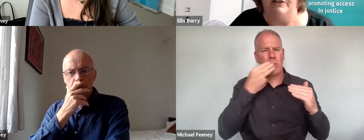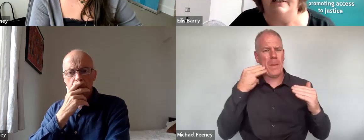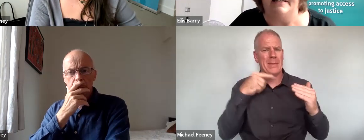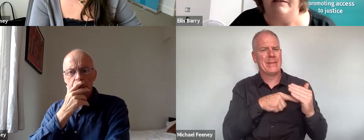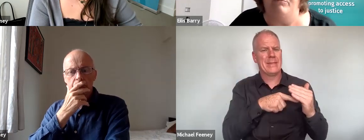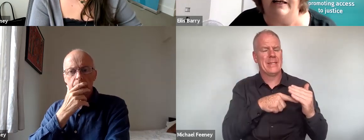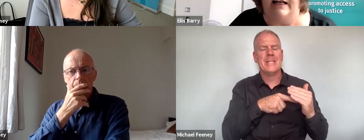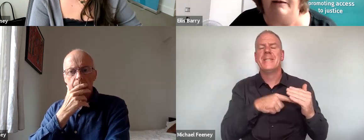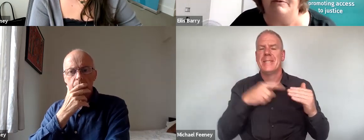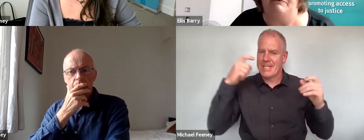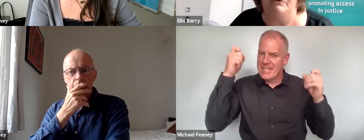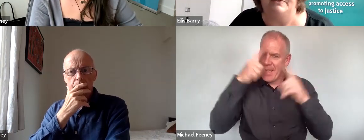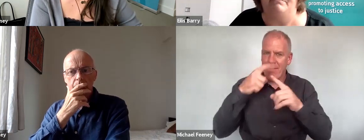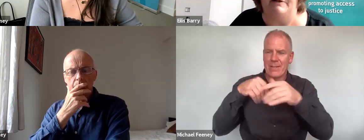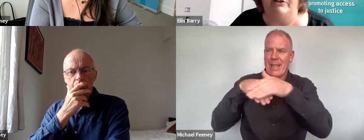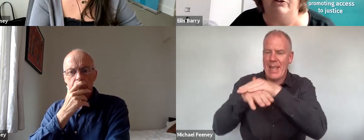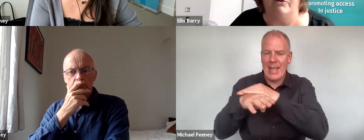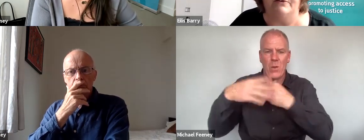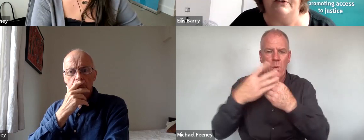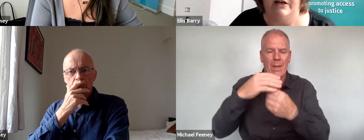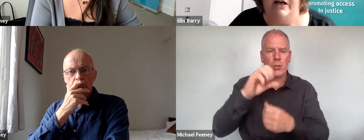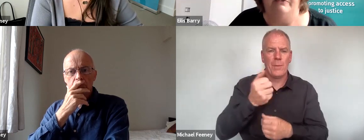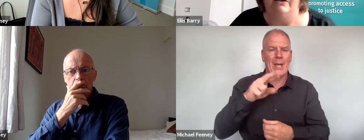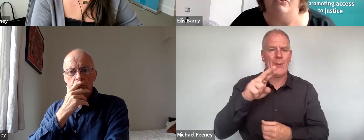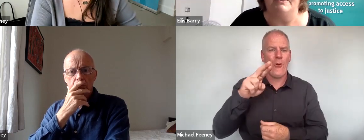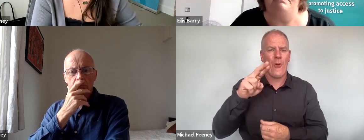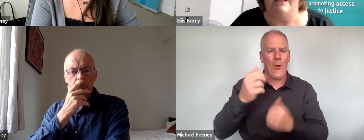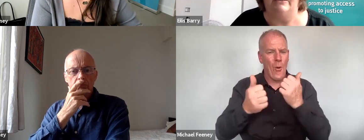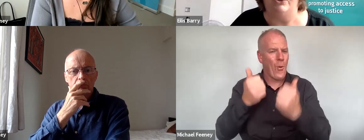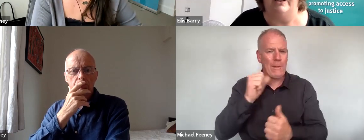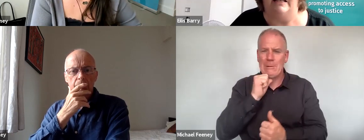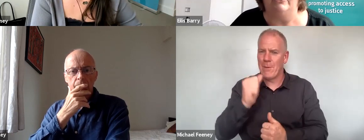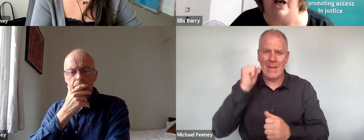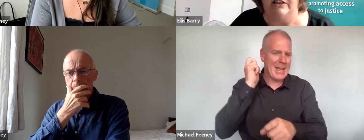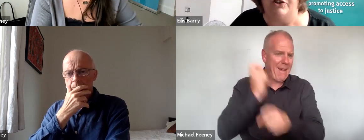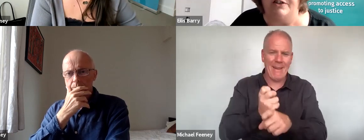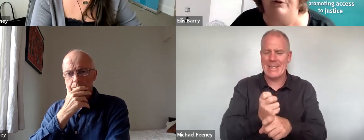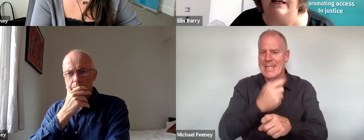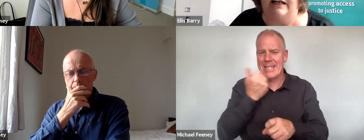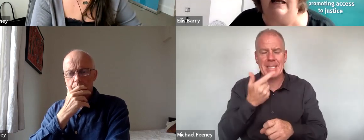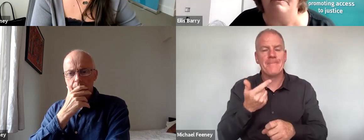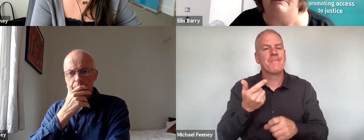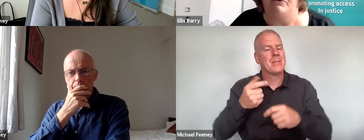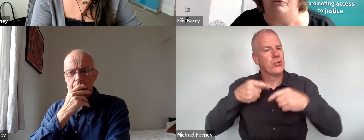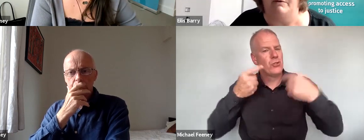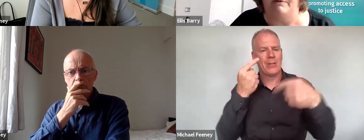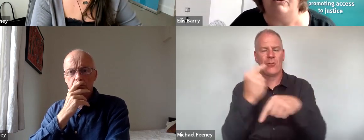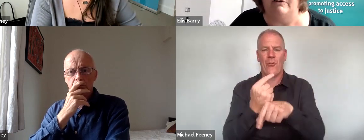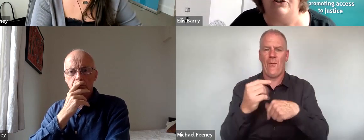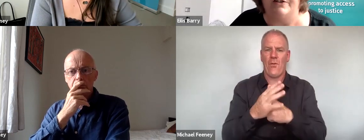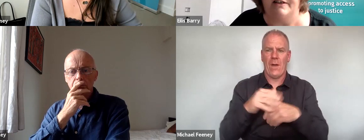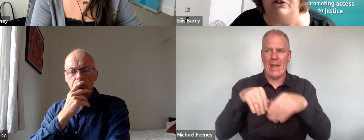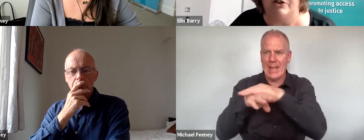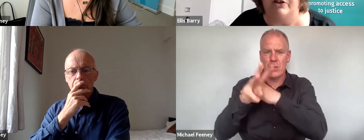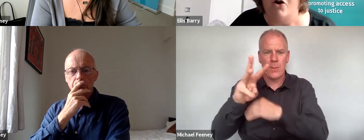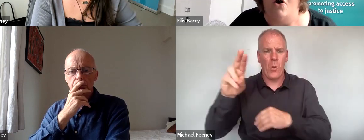the difficulties in bringing claims before the Superior Courts, the enormous potential and challenges of bringing claims before the Workplace